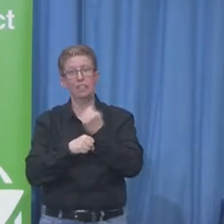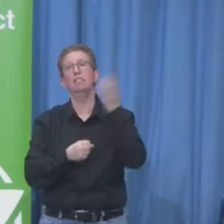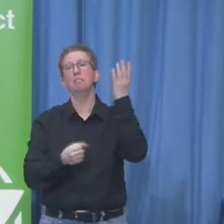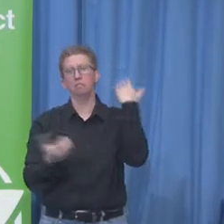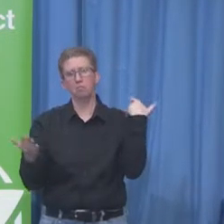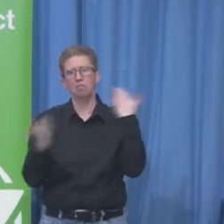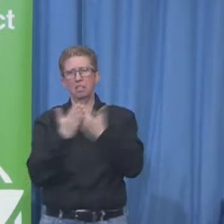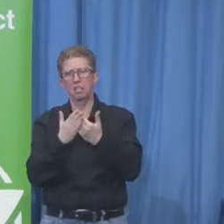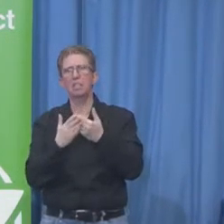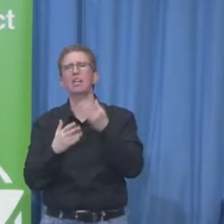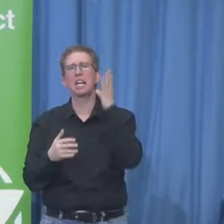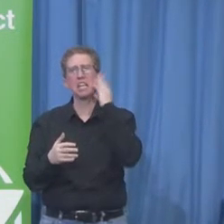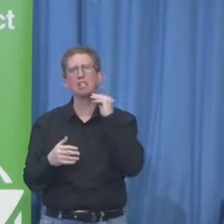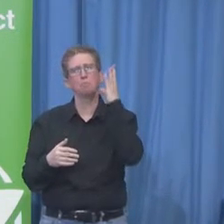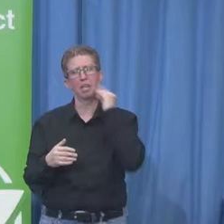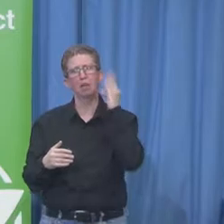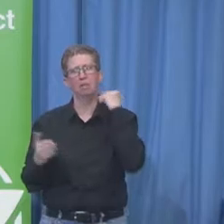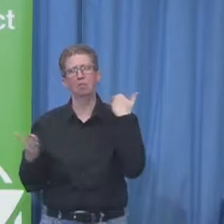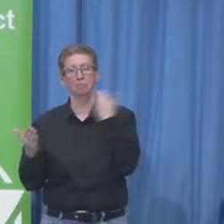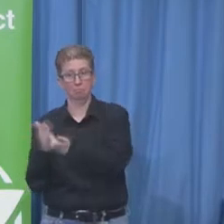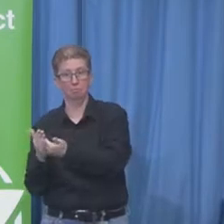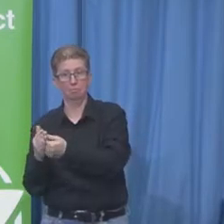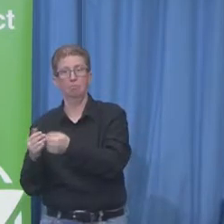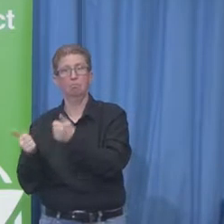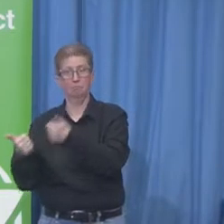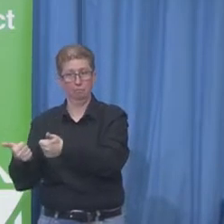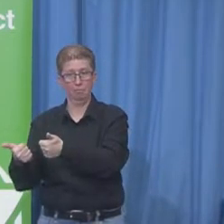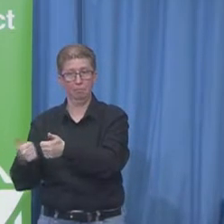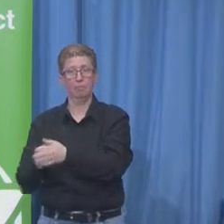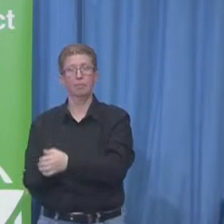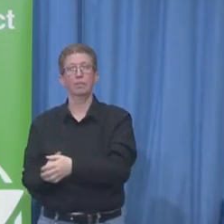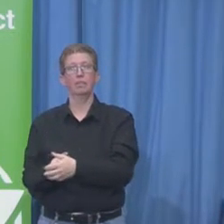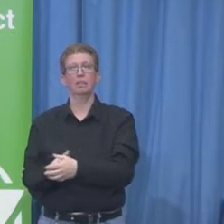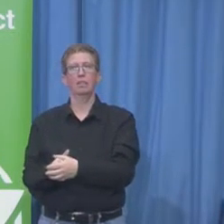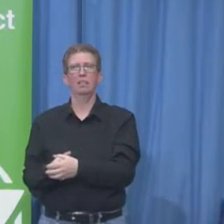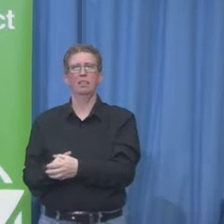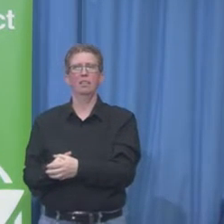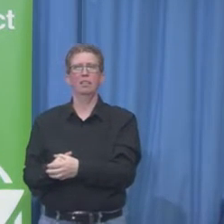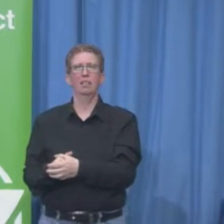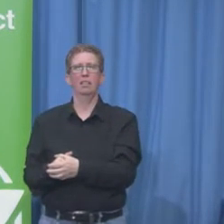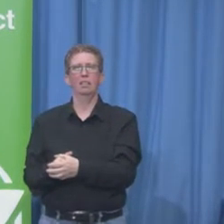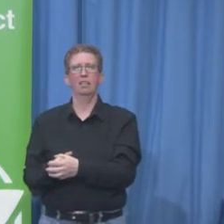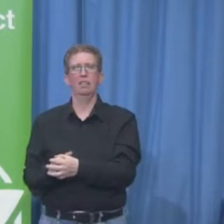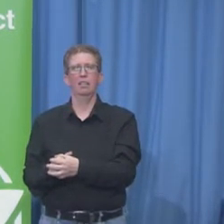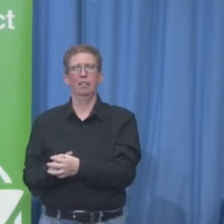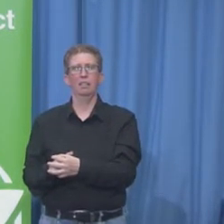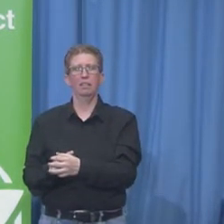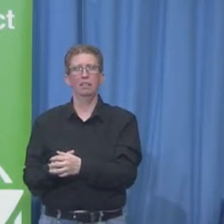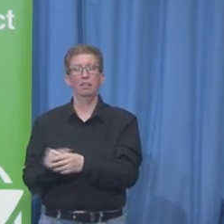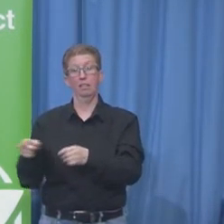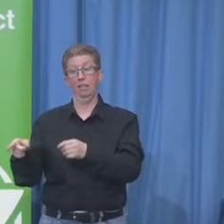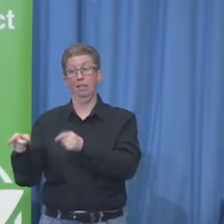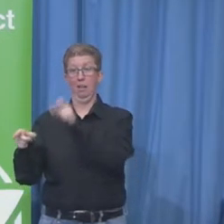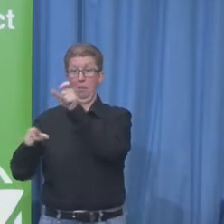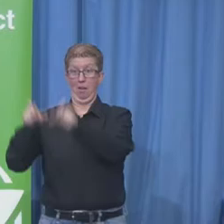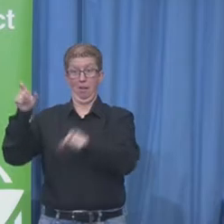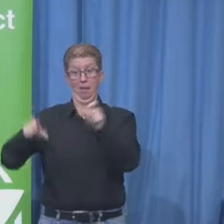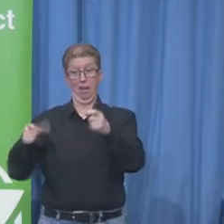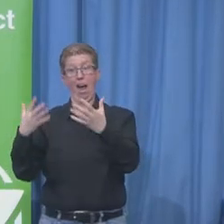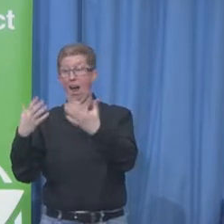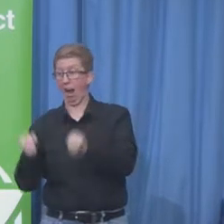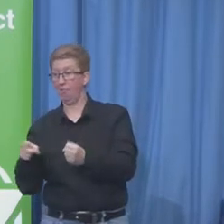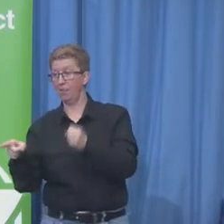the talent with the opportunity. What we did is we focused on early in career roles. Entry-level roles in our technical center, in accounting, in